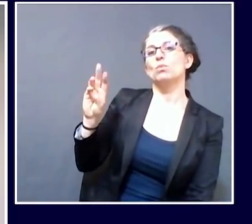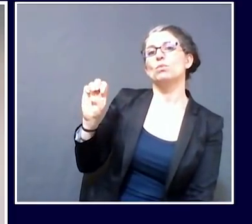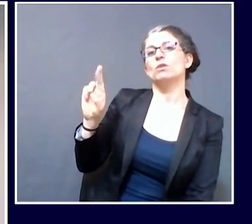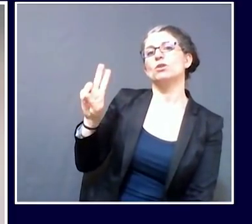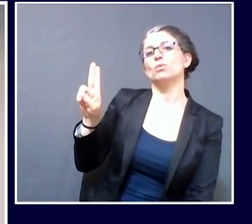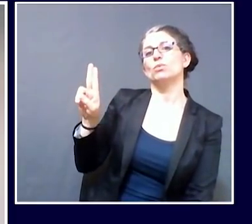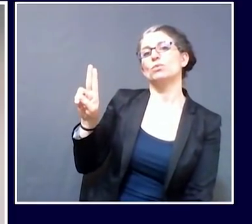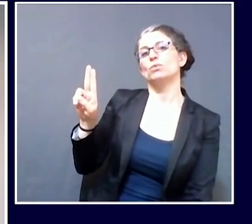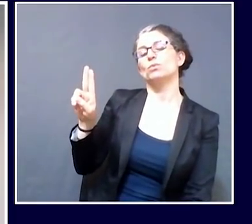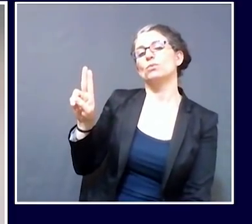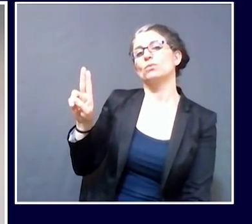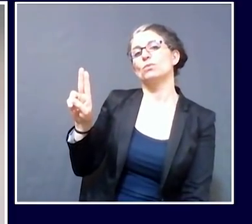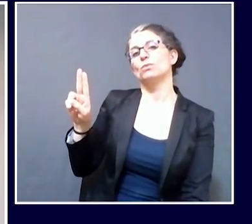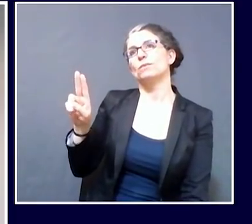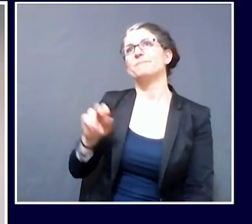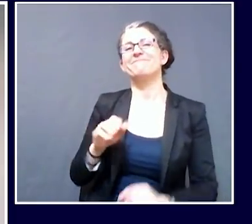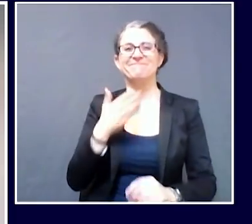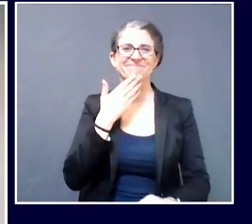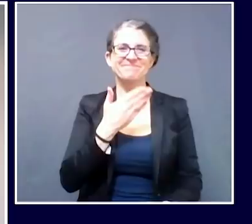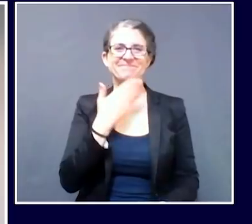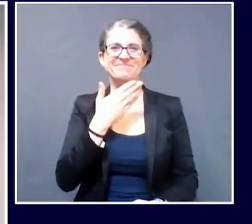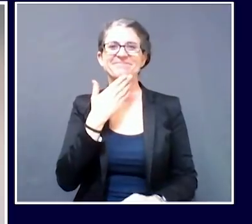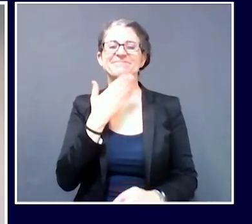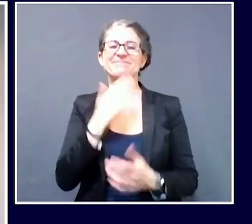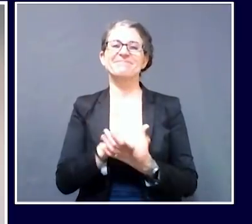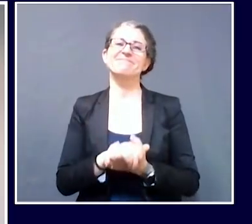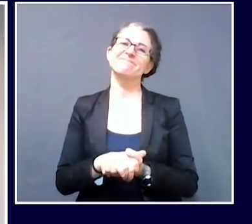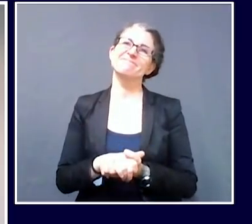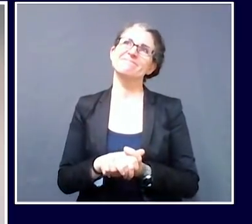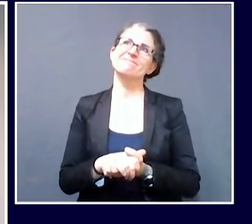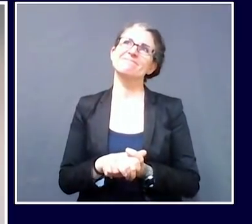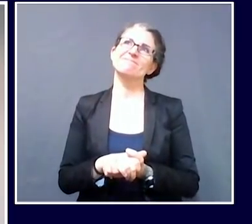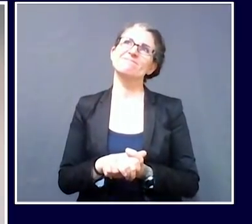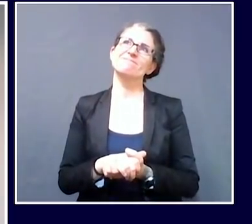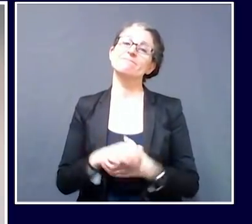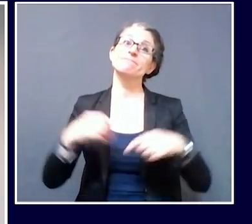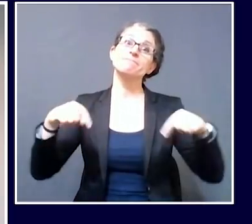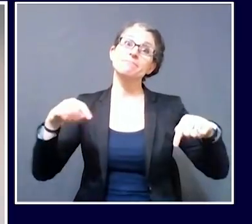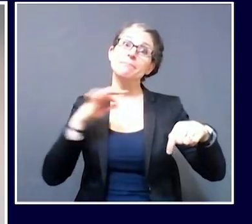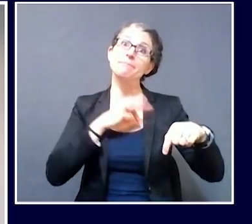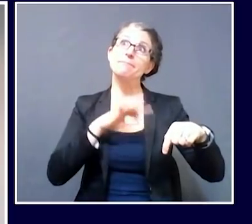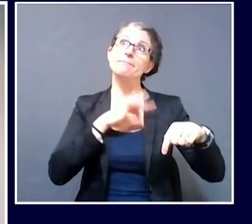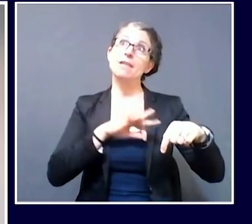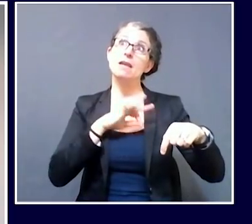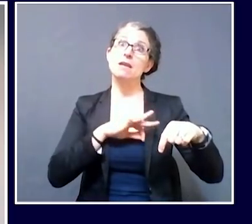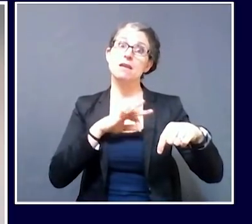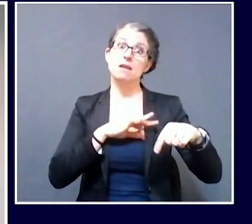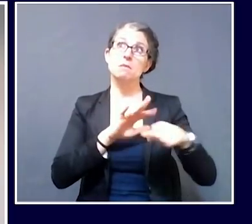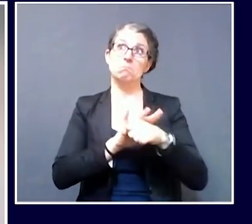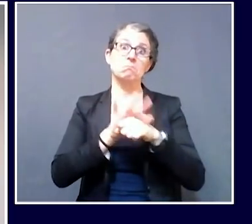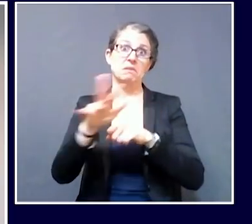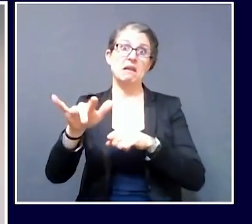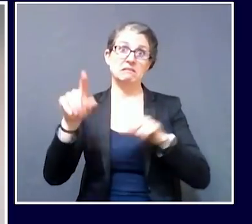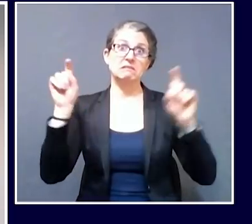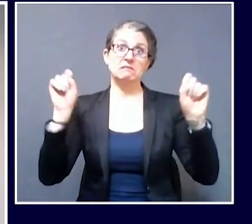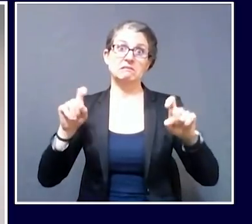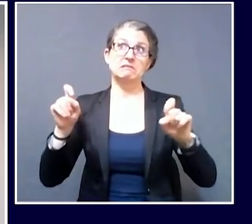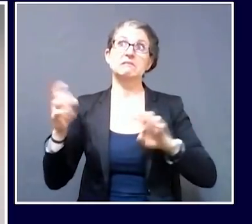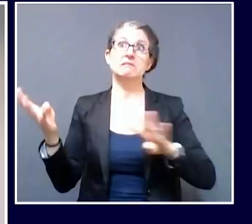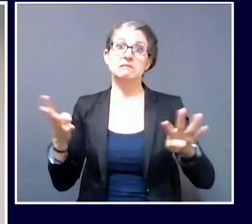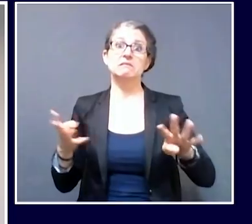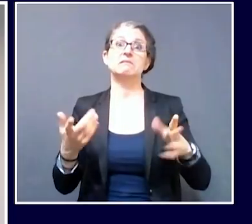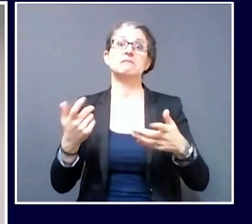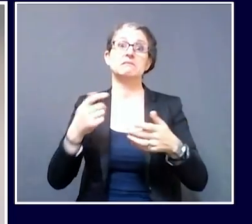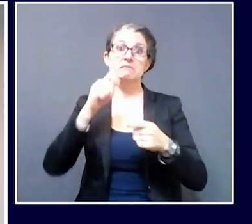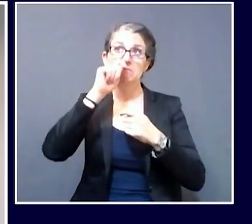Thank you, Dr. Shah. Does Maine have the capacity now to restock testing as quickly as we're going to be